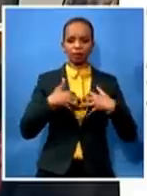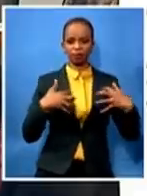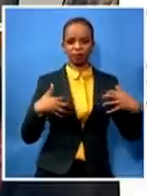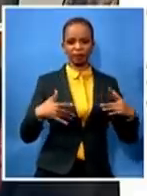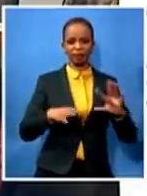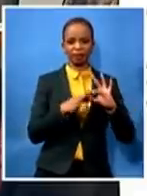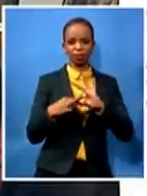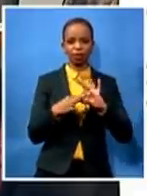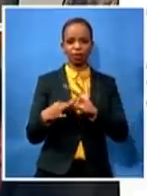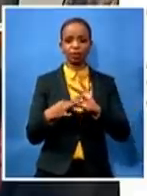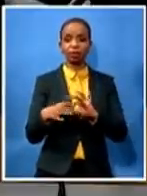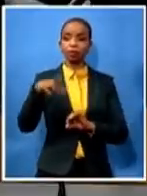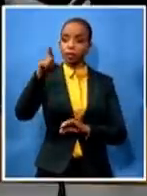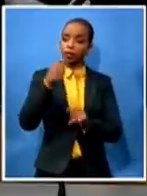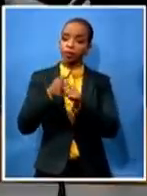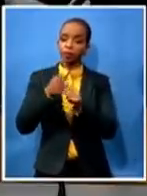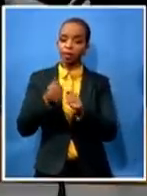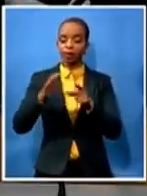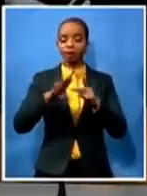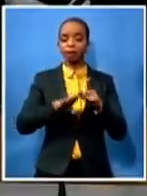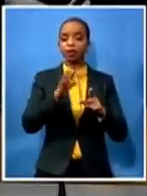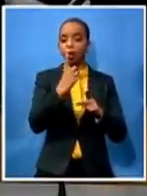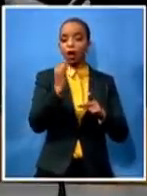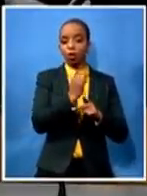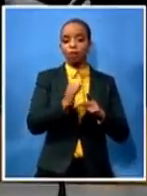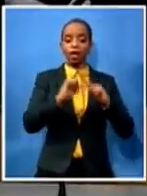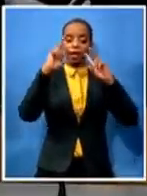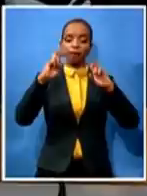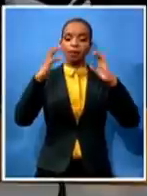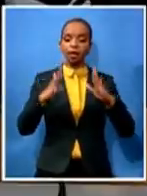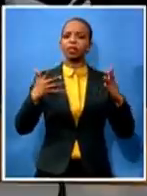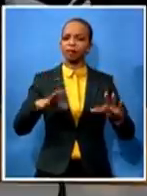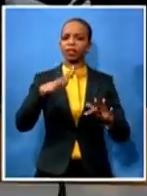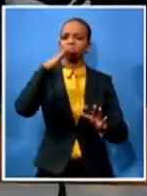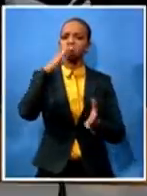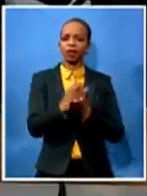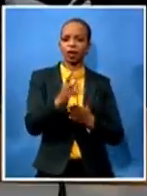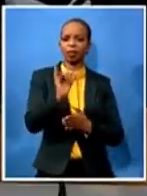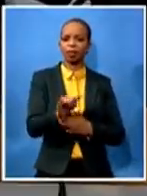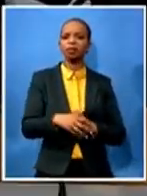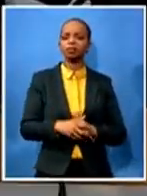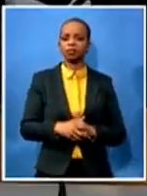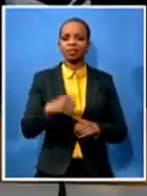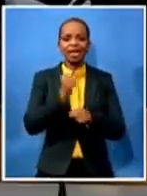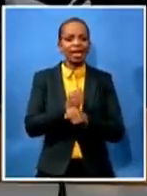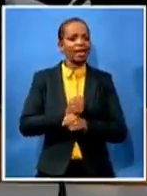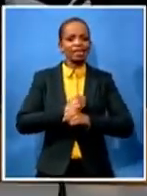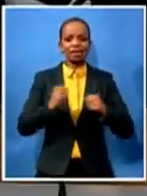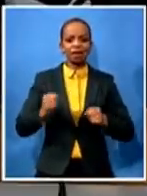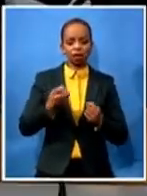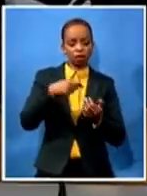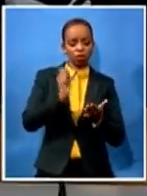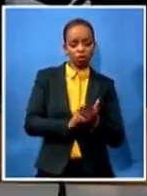also confirms that there's never been a contract or a tender when i was mc for environment